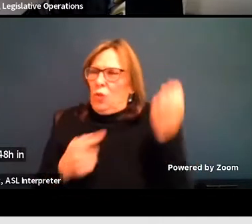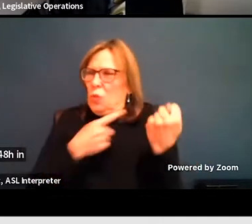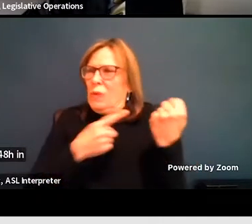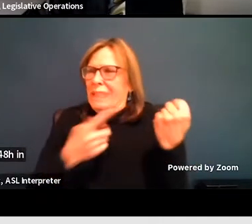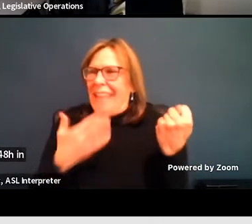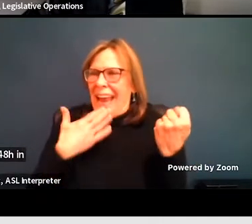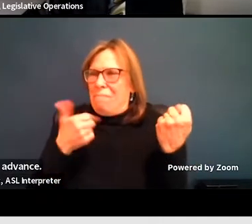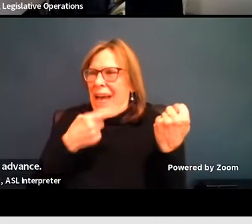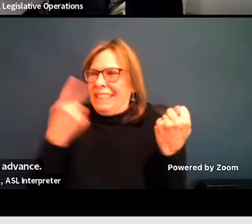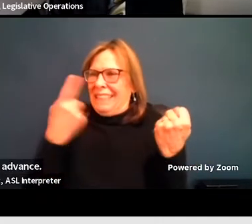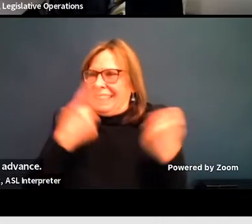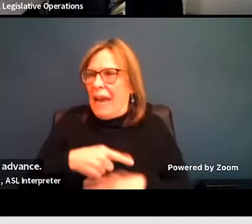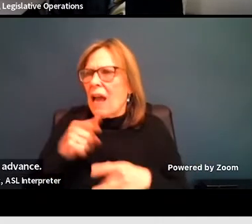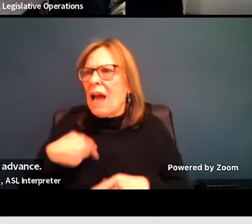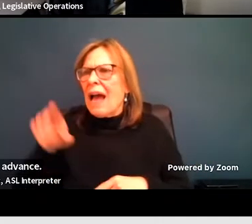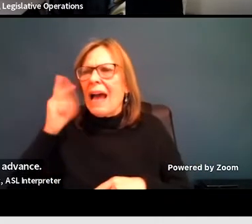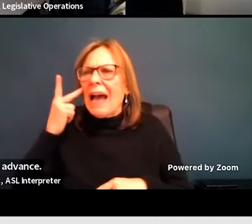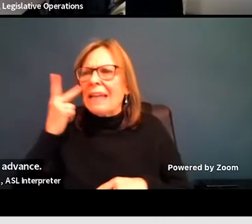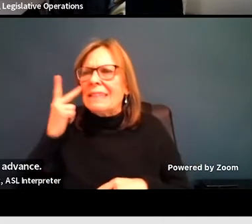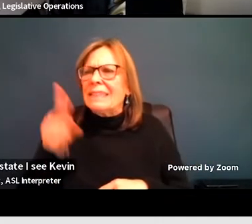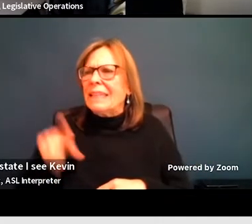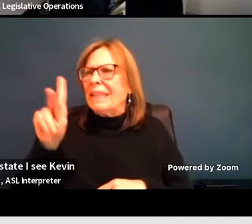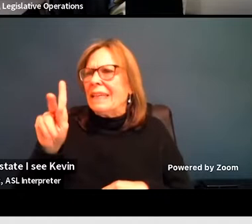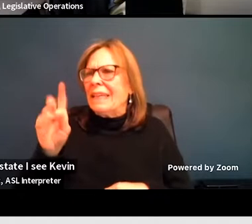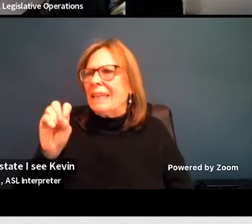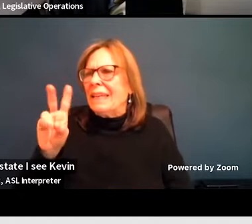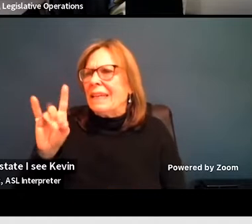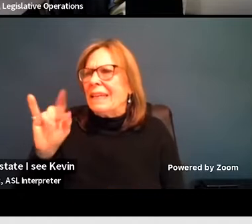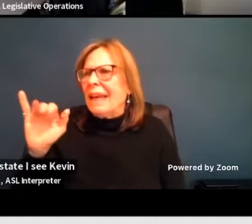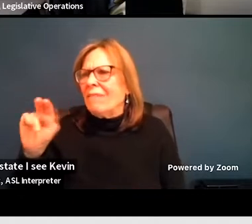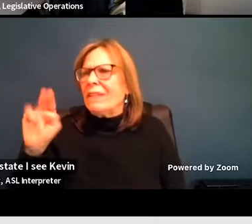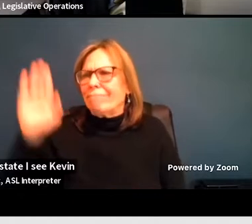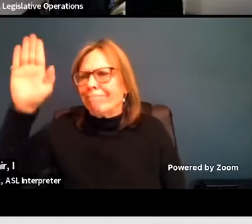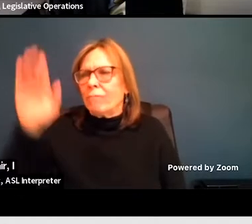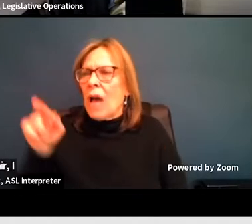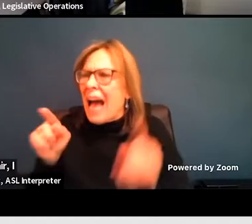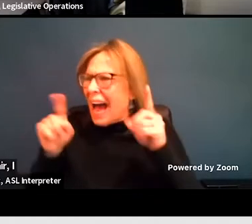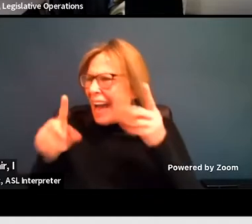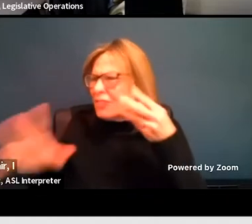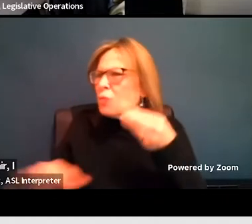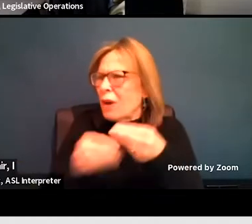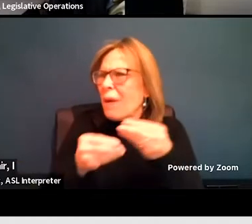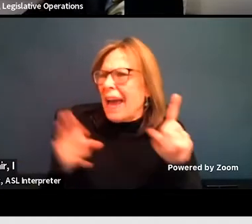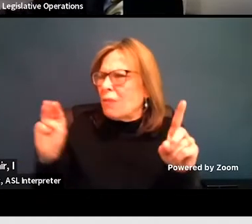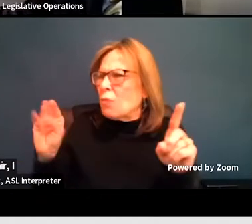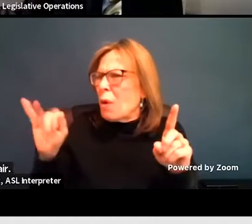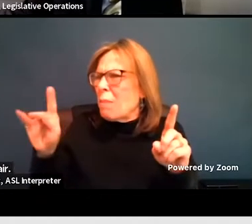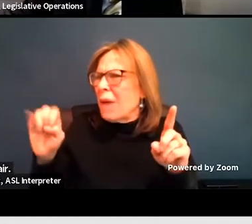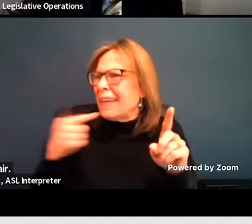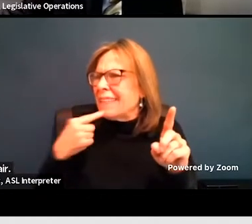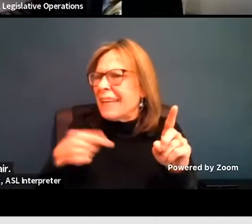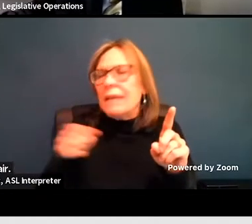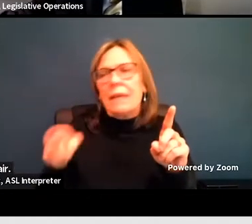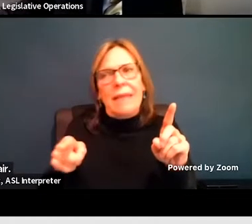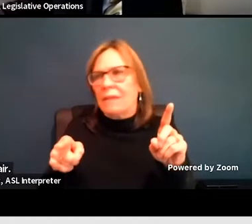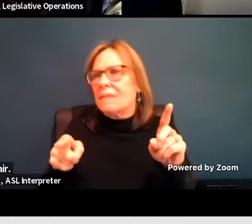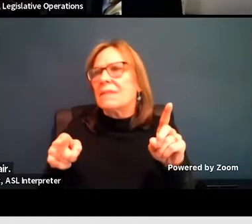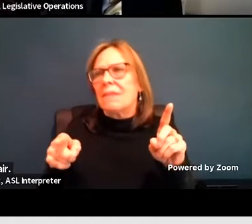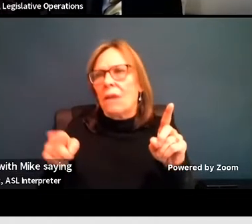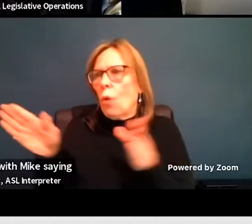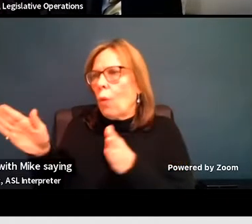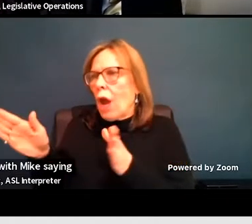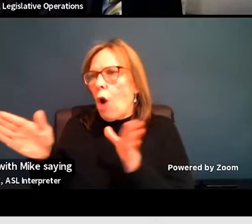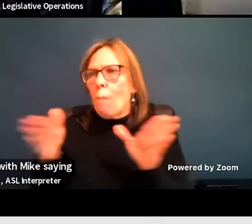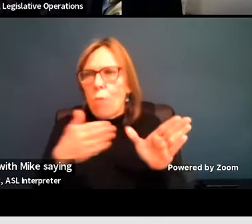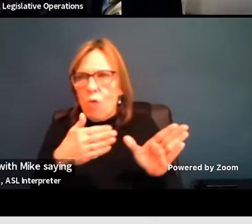Kevin has his hand up. Uh, Madam Chair, appreciate it. Uh, I just want to dovetail off what Mike was saying. I, I think we're moving in exactly the direction that